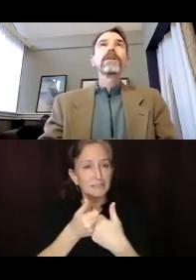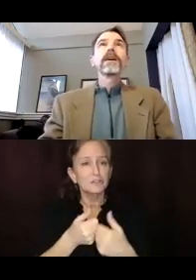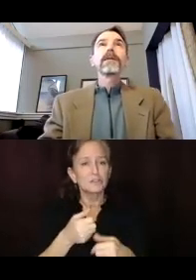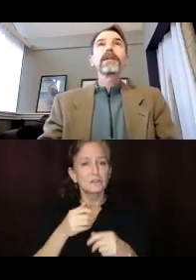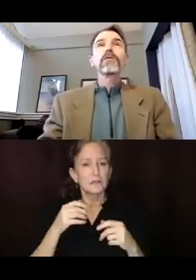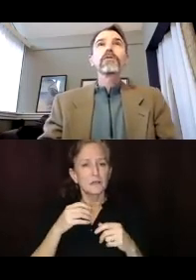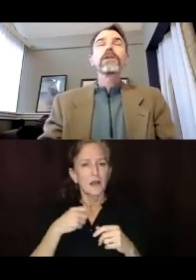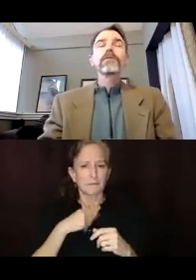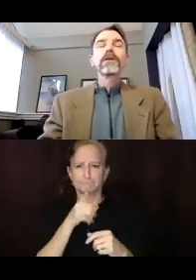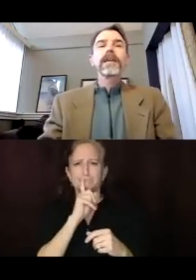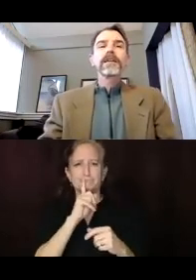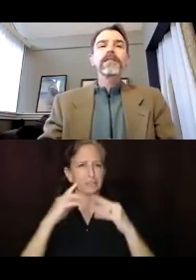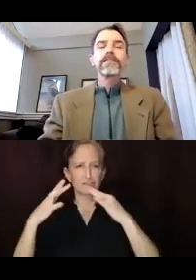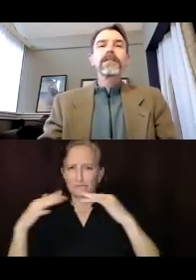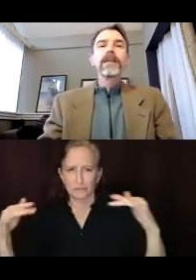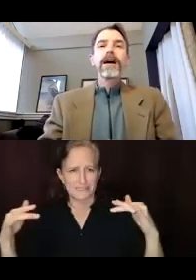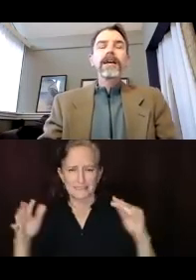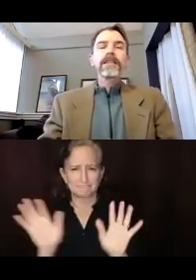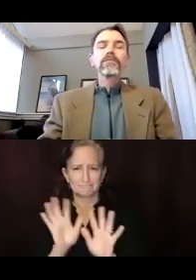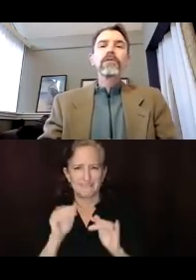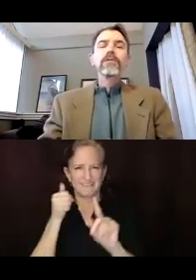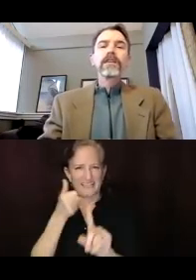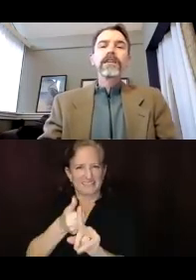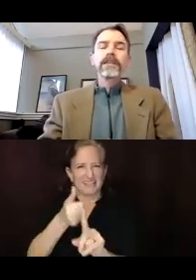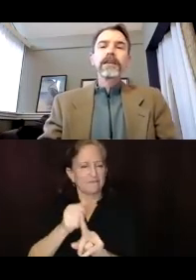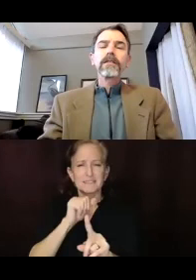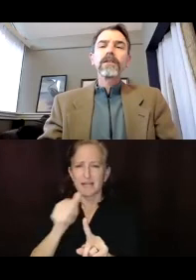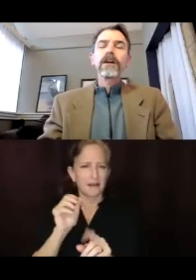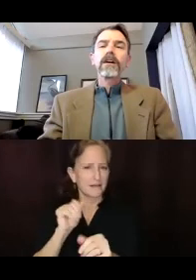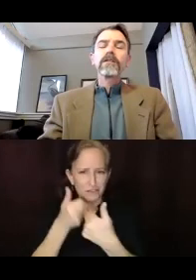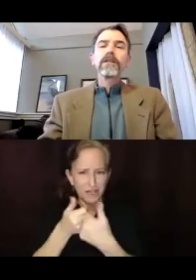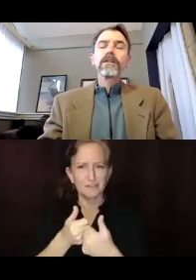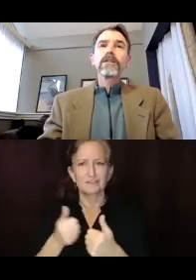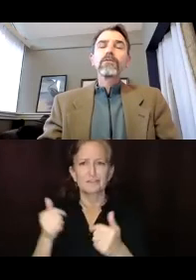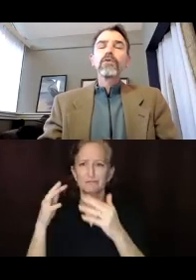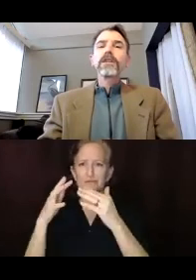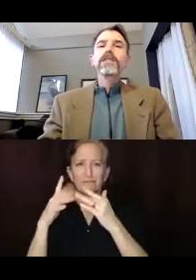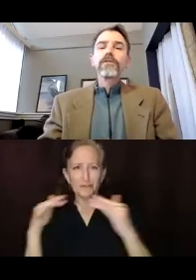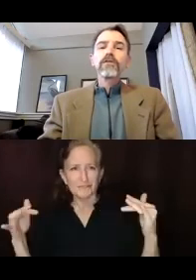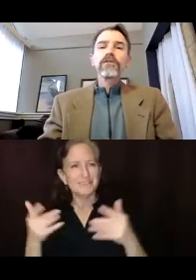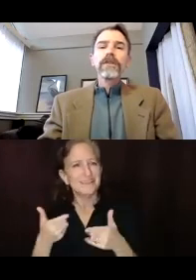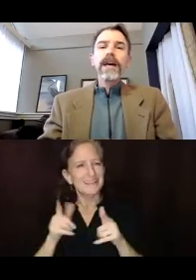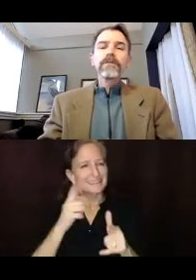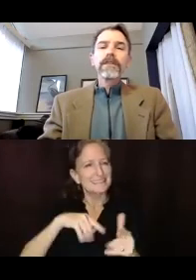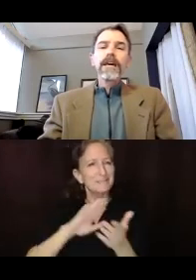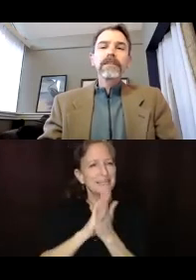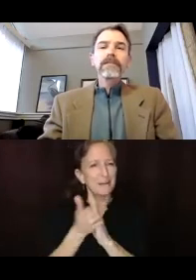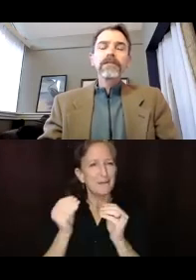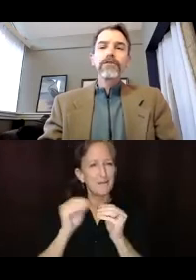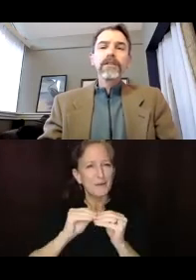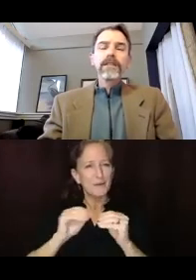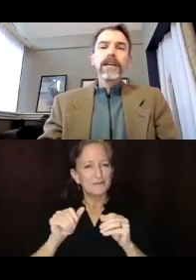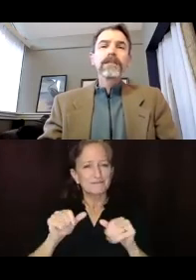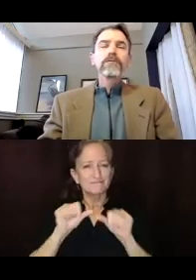aren't, I mean, those are really what make us, I think, more resilient. It's, it's our work to preserve that, that